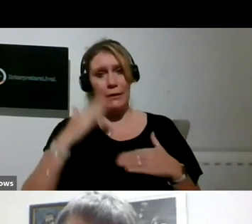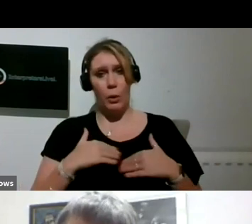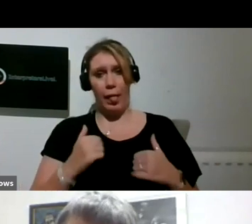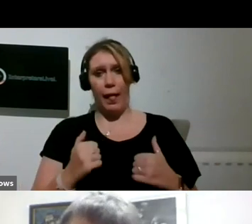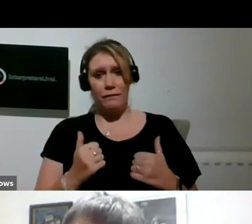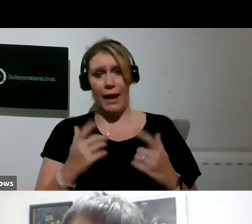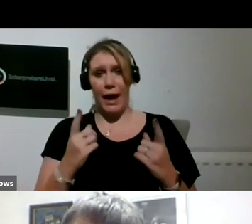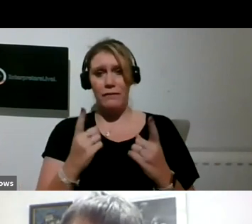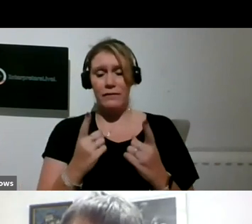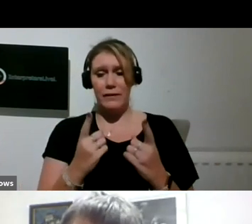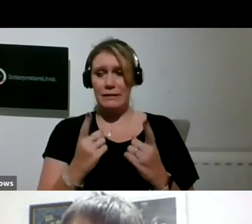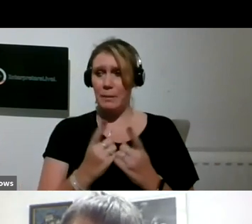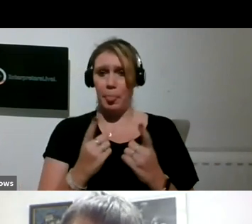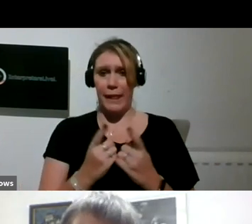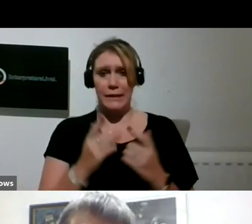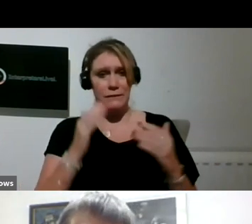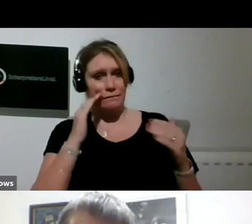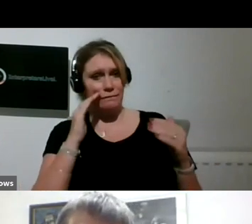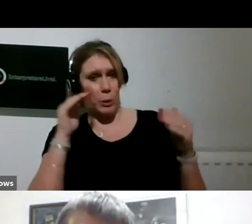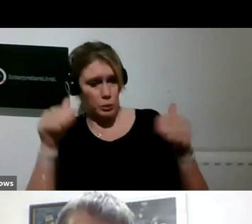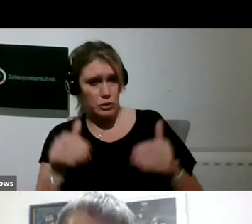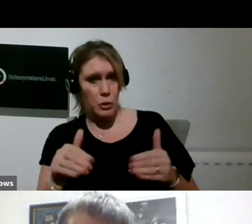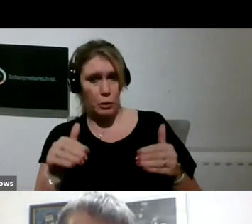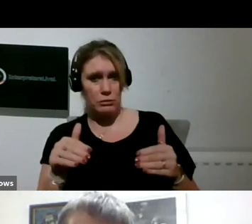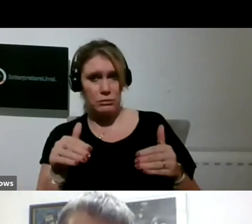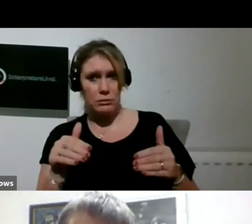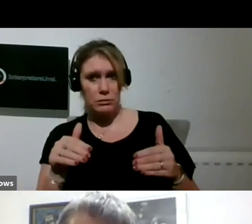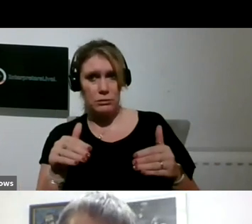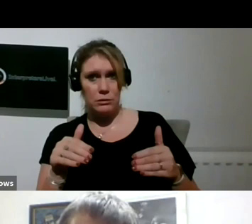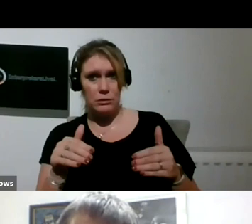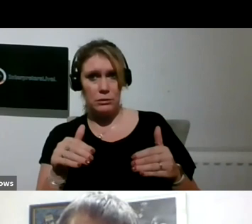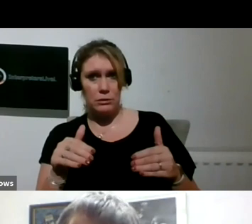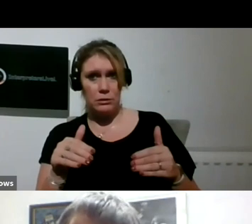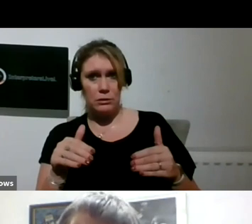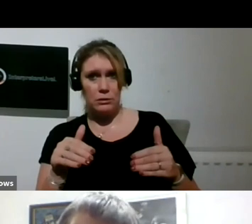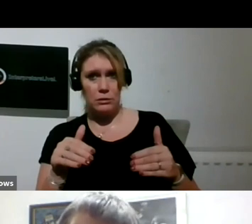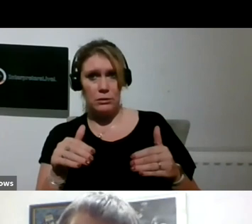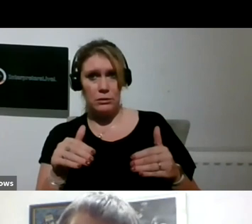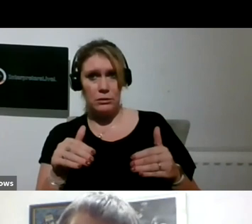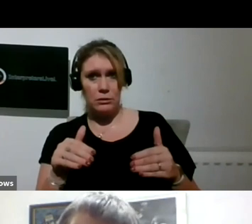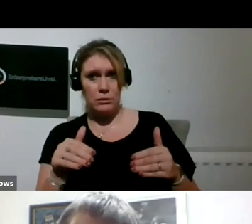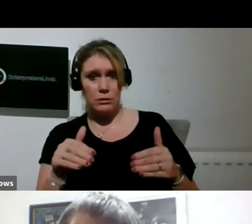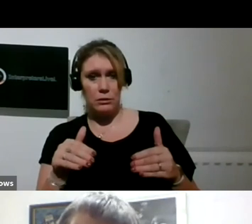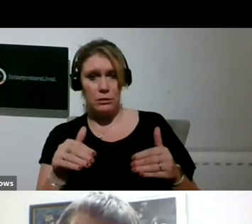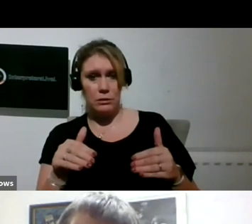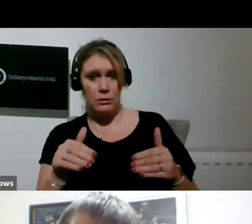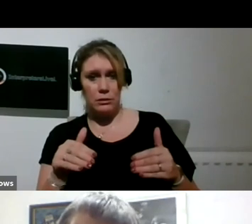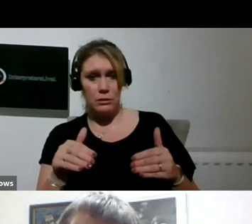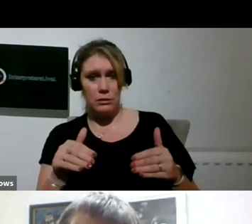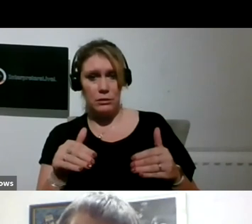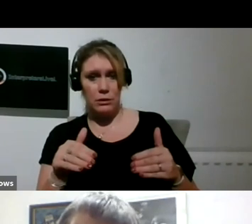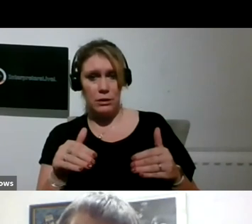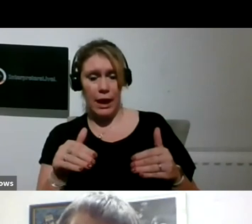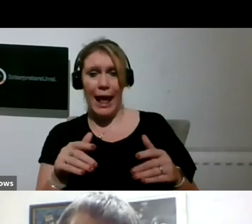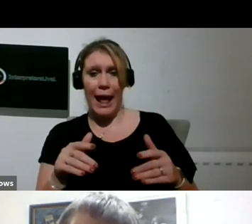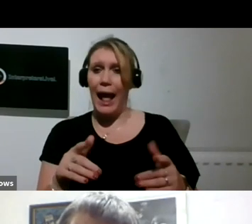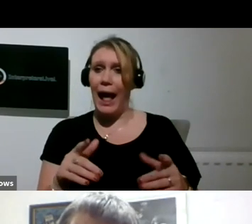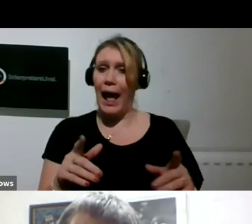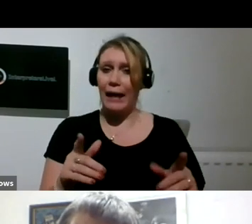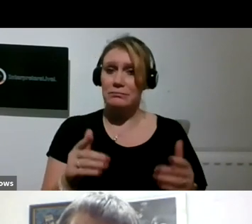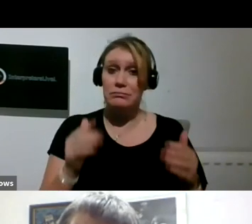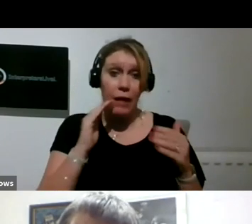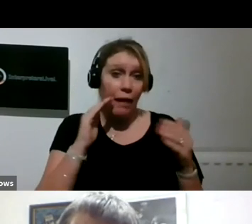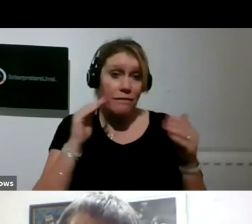that you can do, which relieves stress and